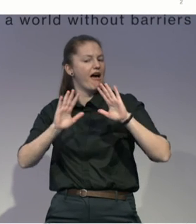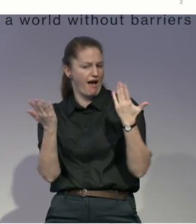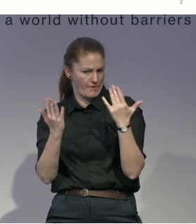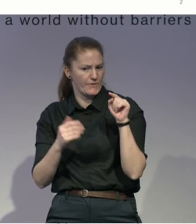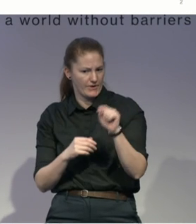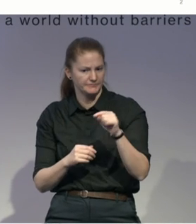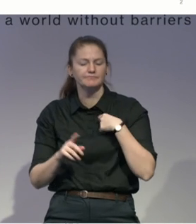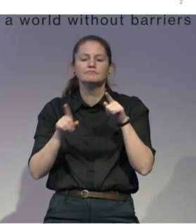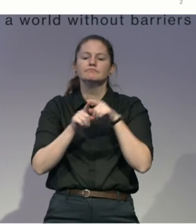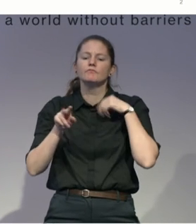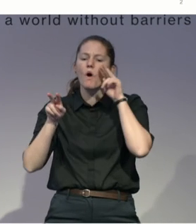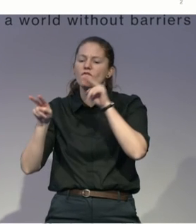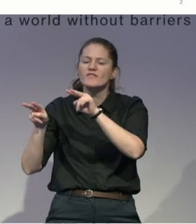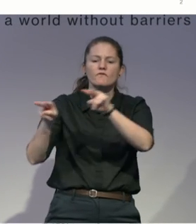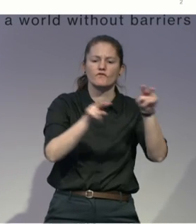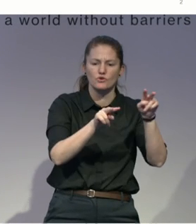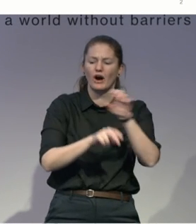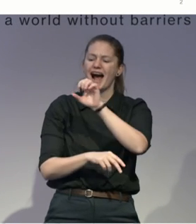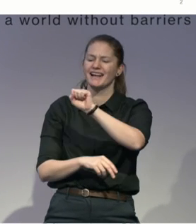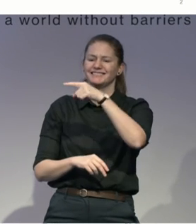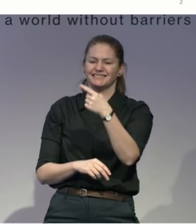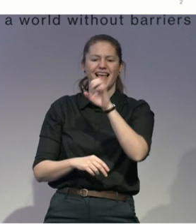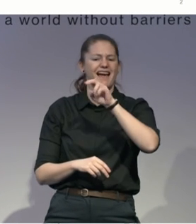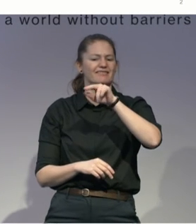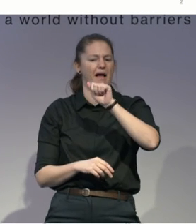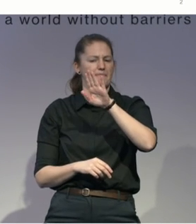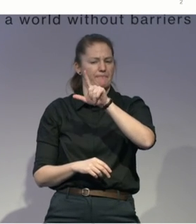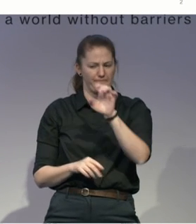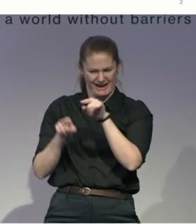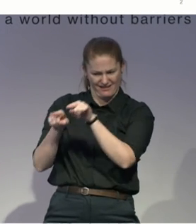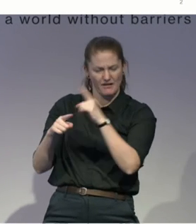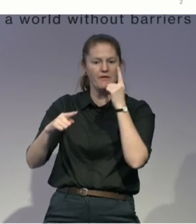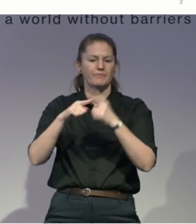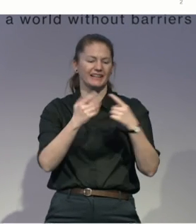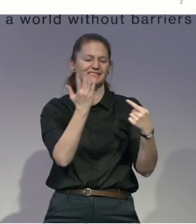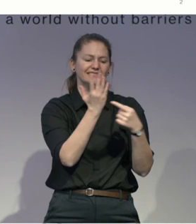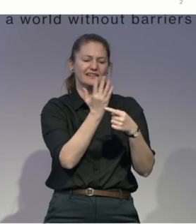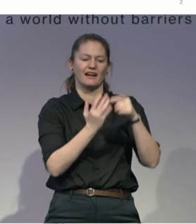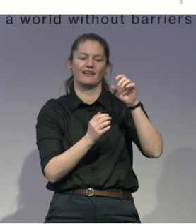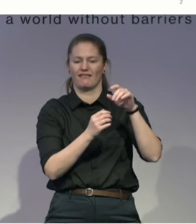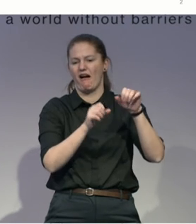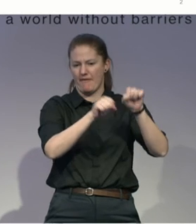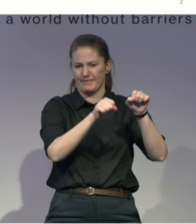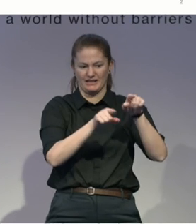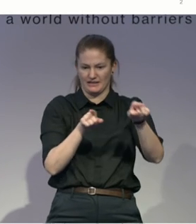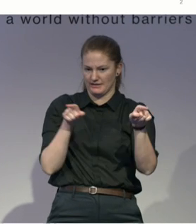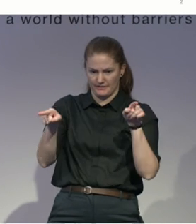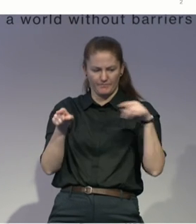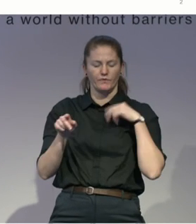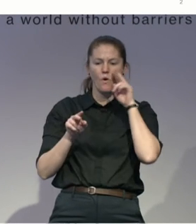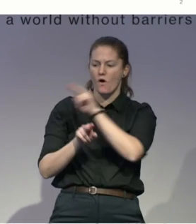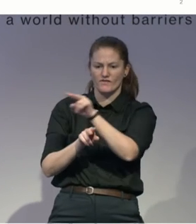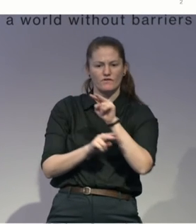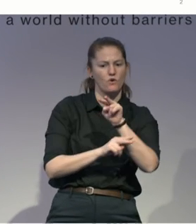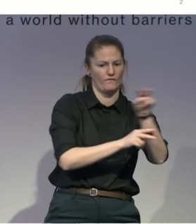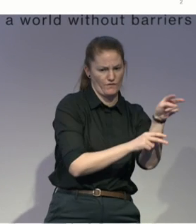TechABA. I'm going to share a little bit about the impact that we have delivered through the operation in TechABA. And I'll also be sharing some